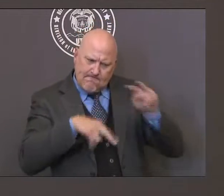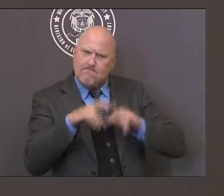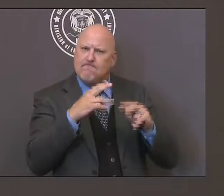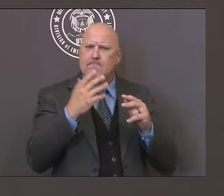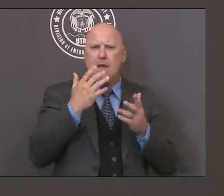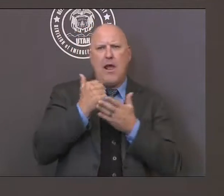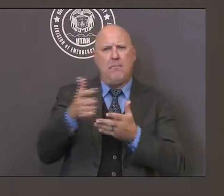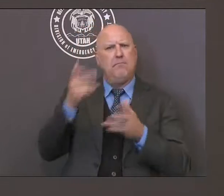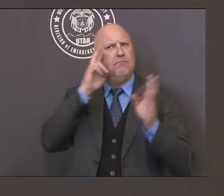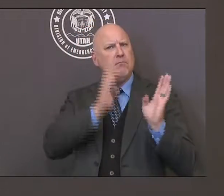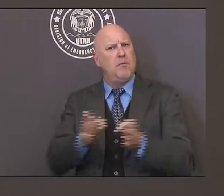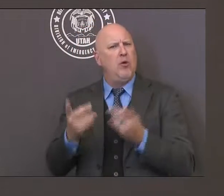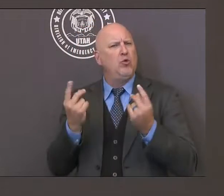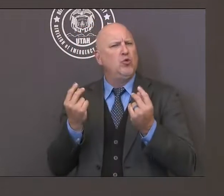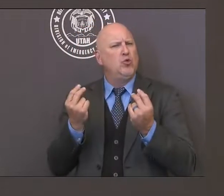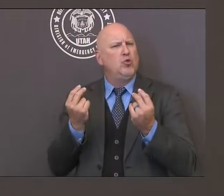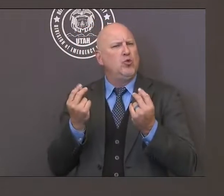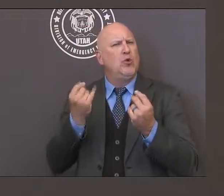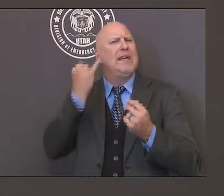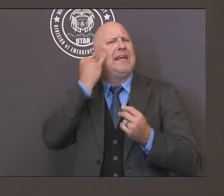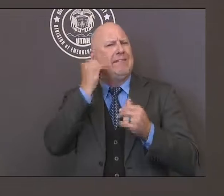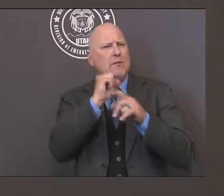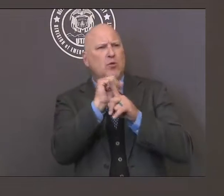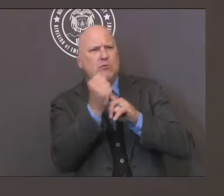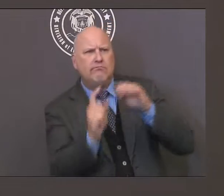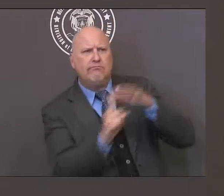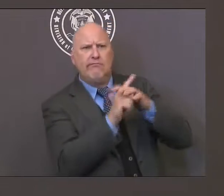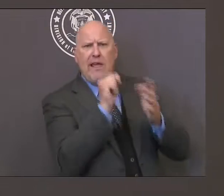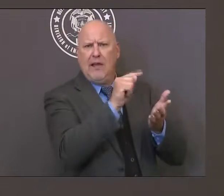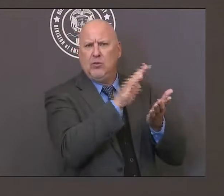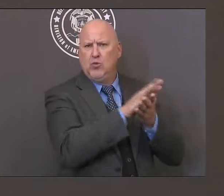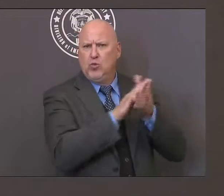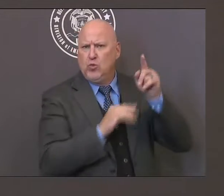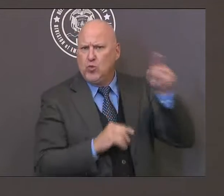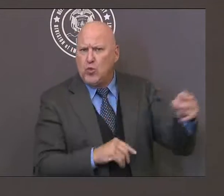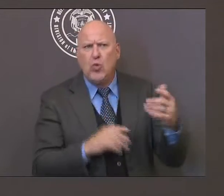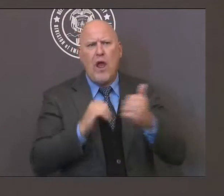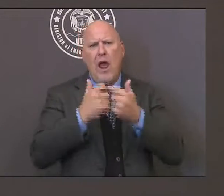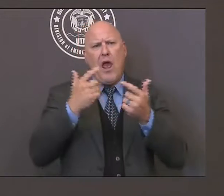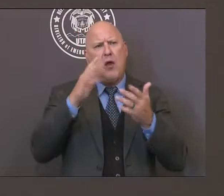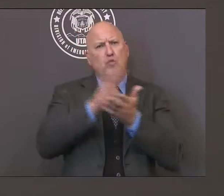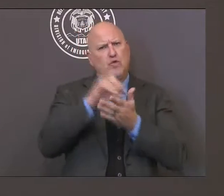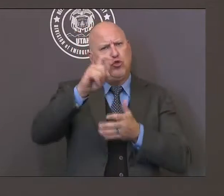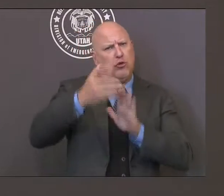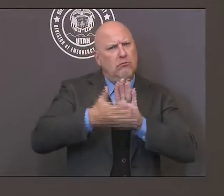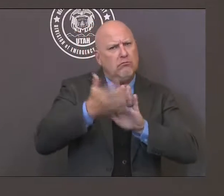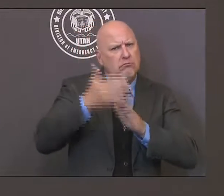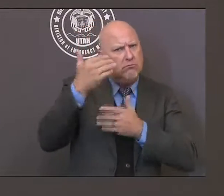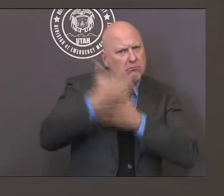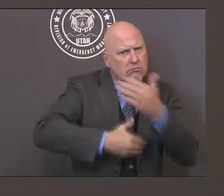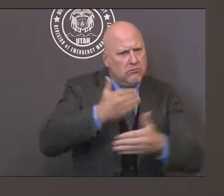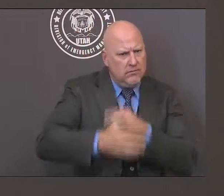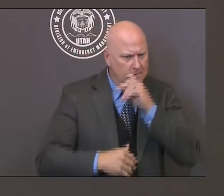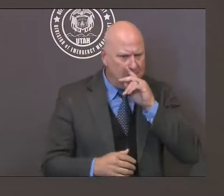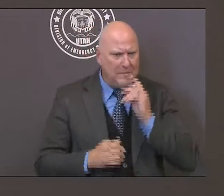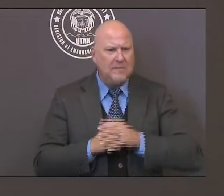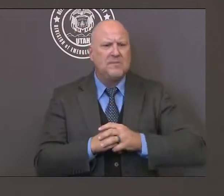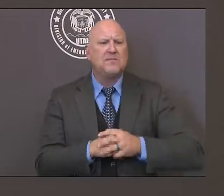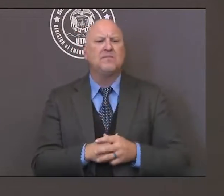on how to safely operate schools in the fall schools and parents are not required to follow any of these recommendations but it